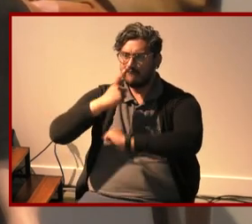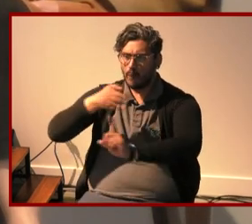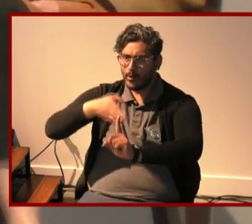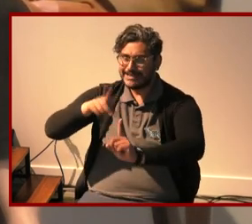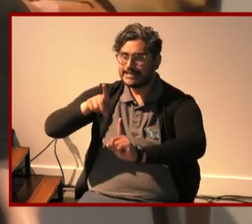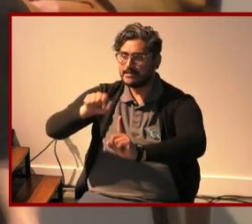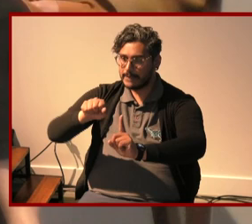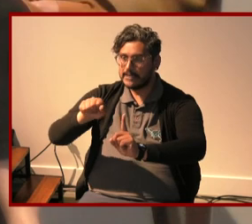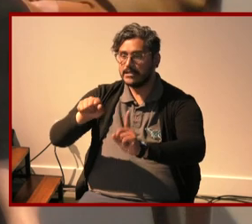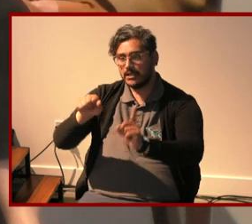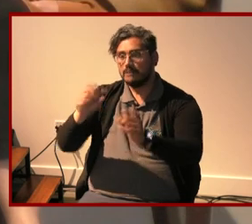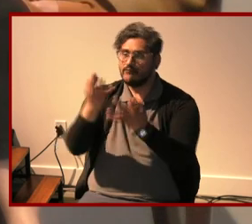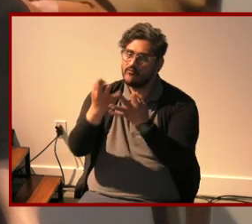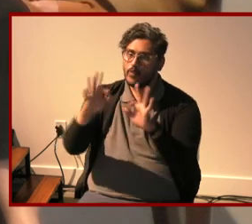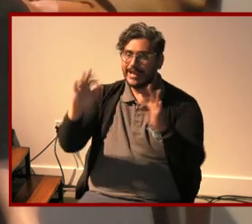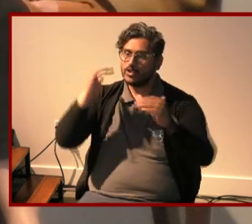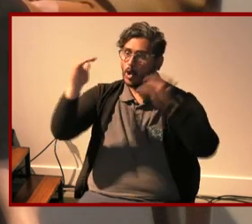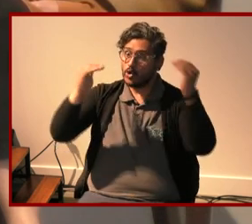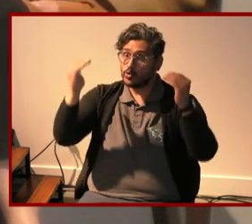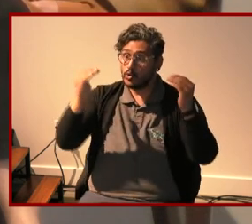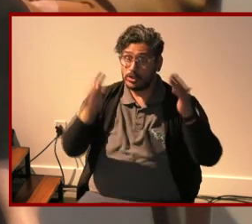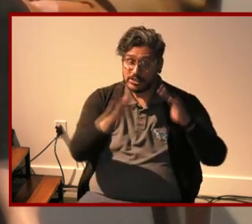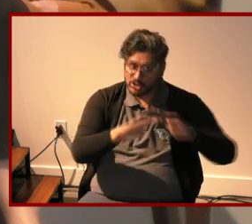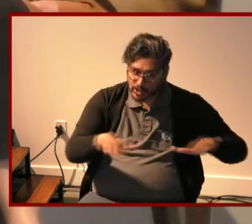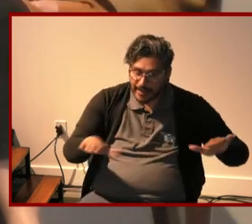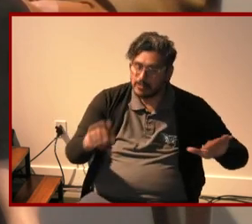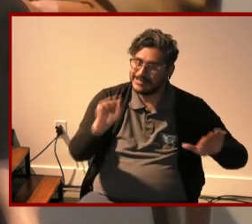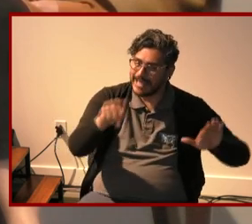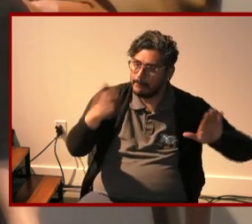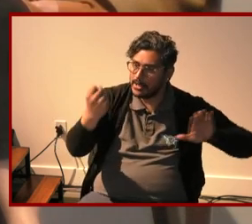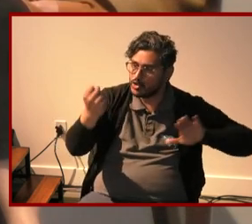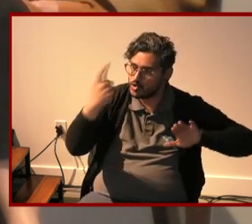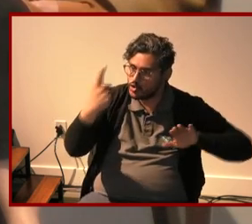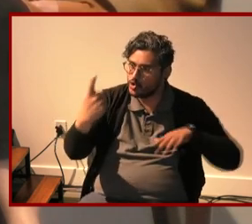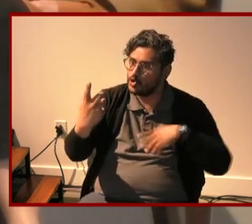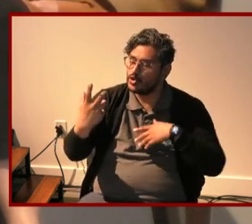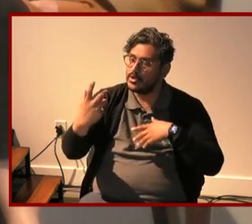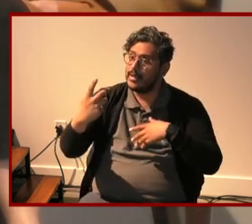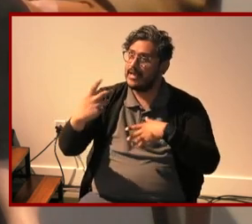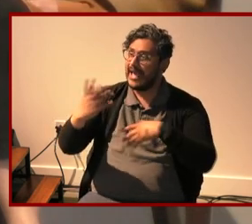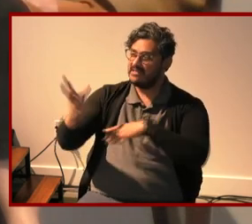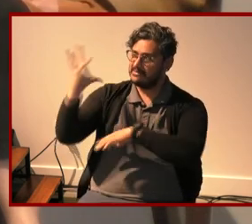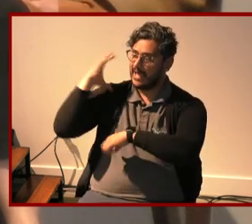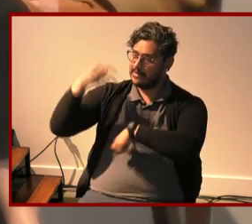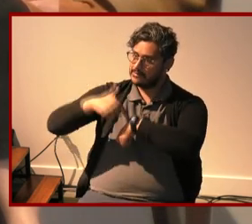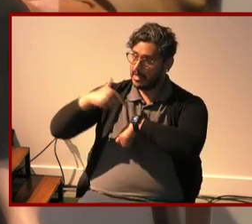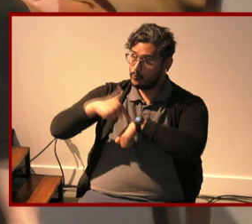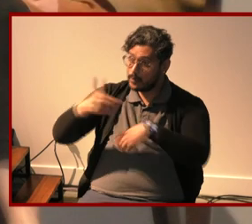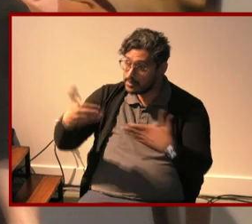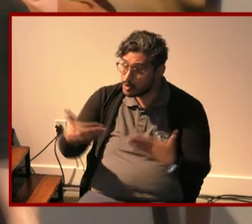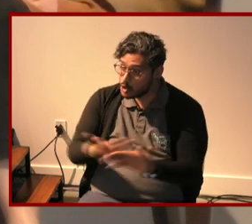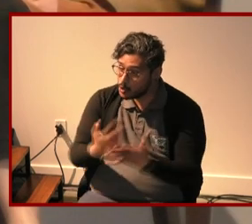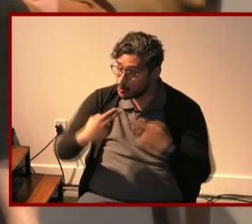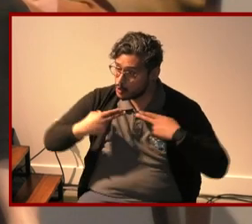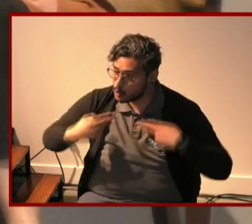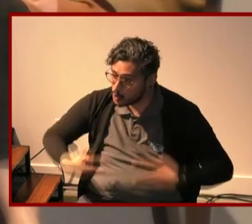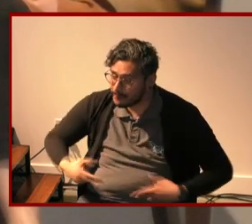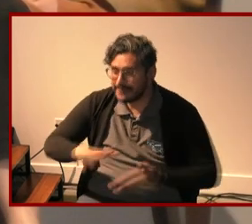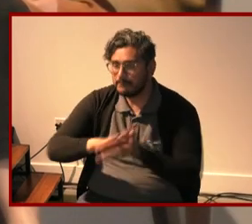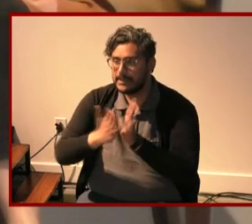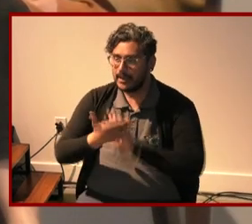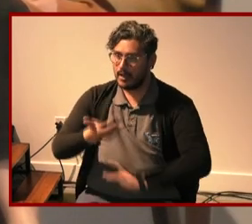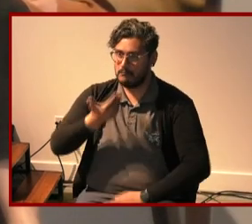free adulthood childhood could be understood as a time when new humans become themselves